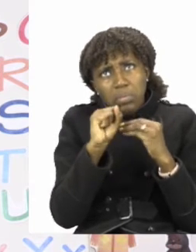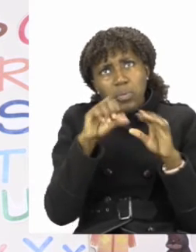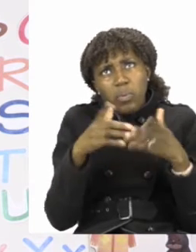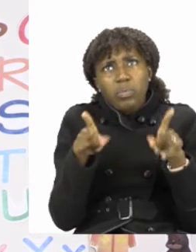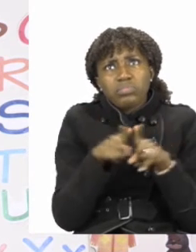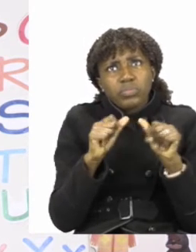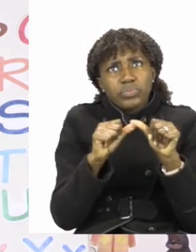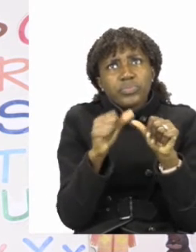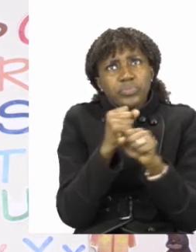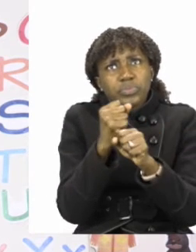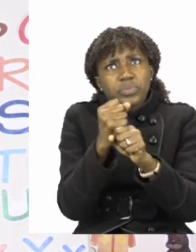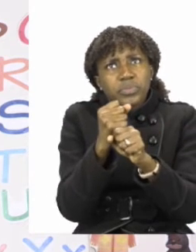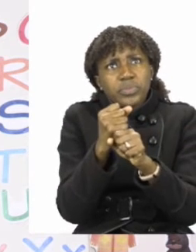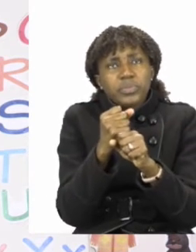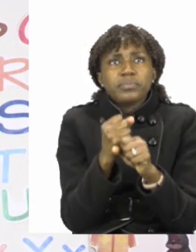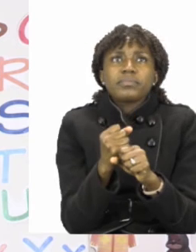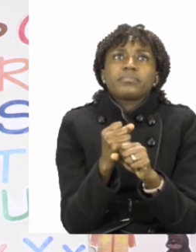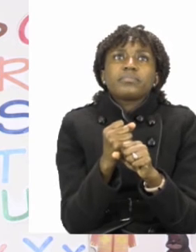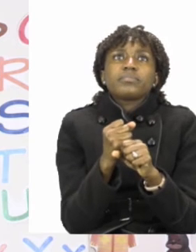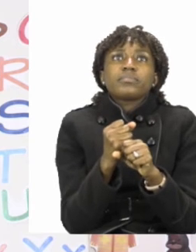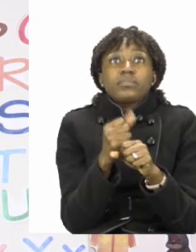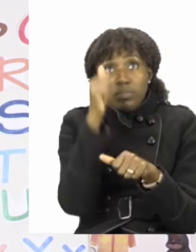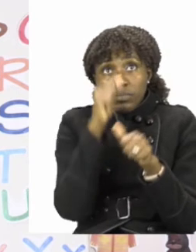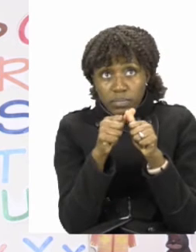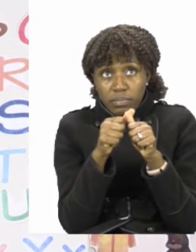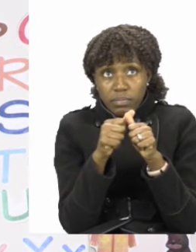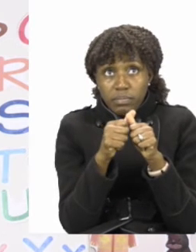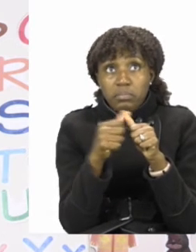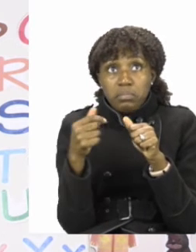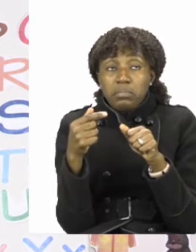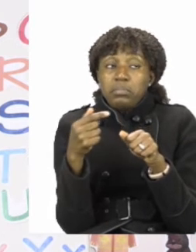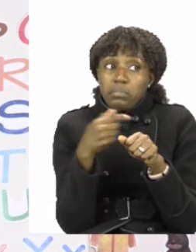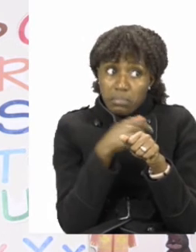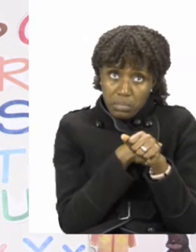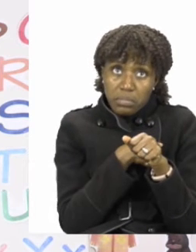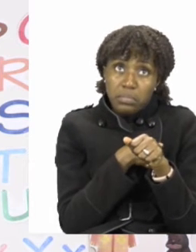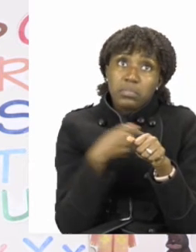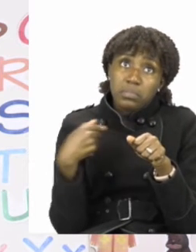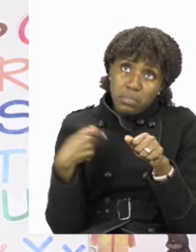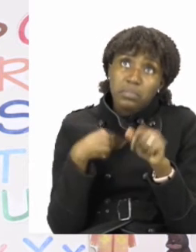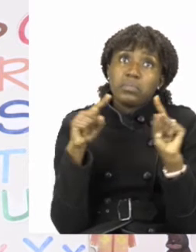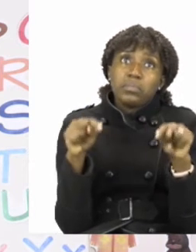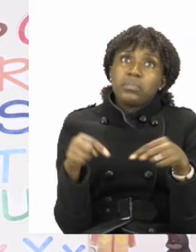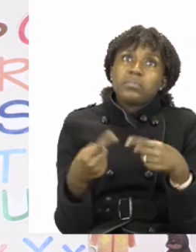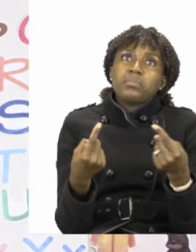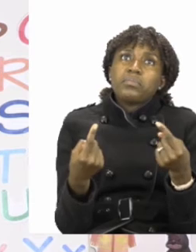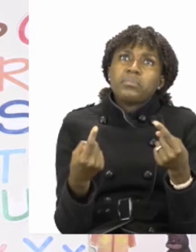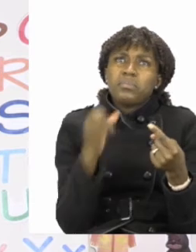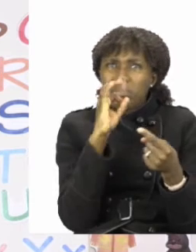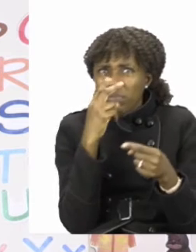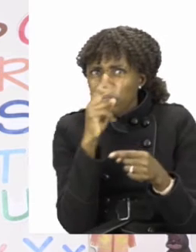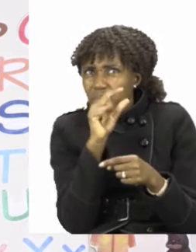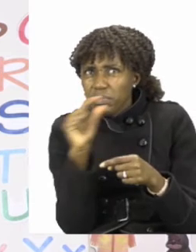remember, we need either someone's name, a he, she or things. If we look at our